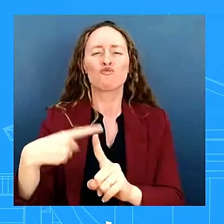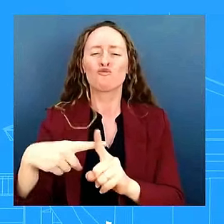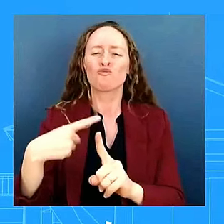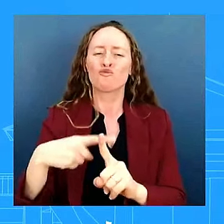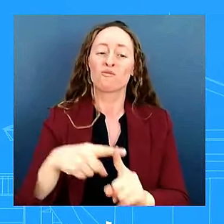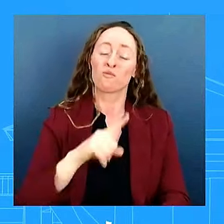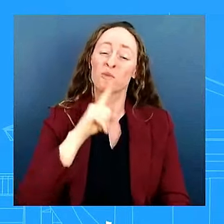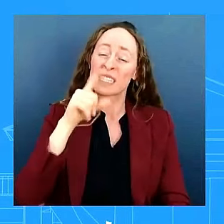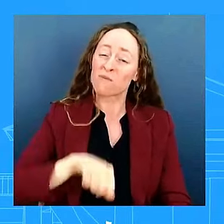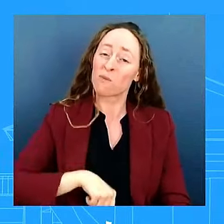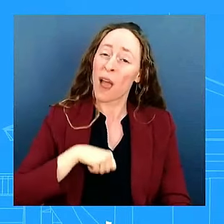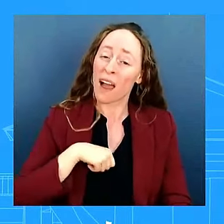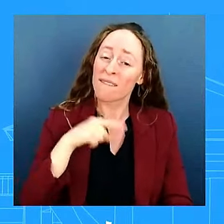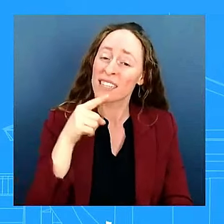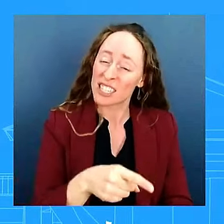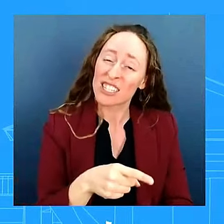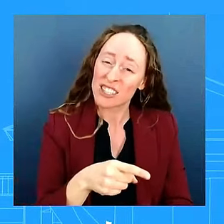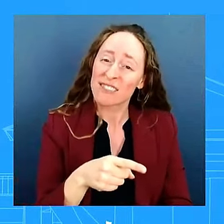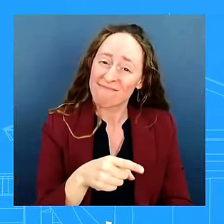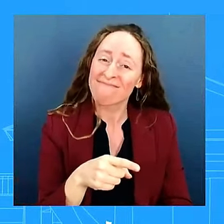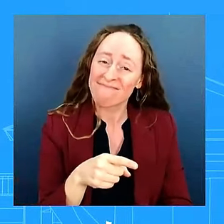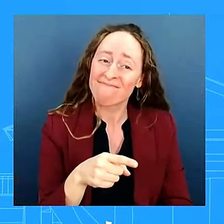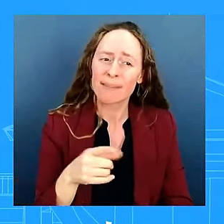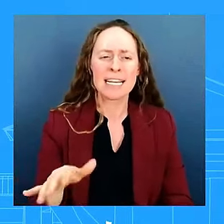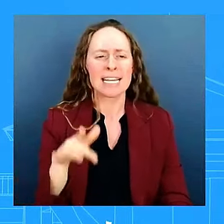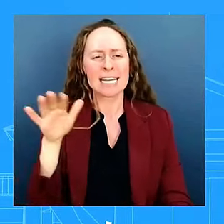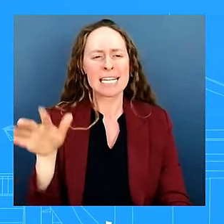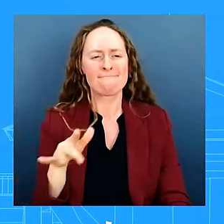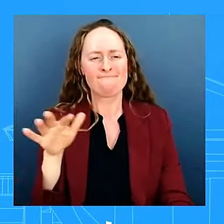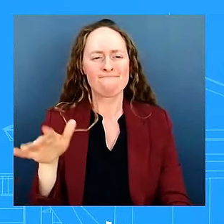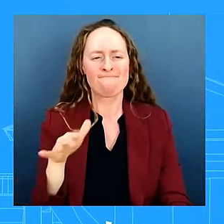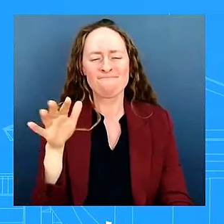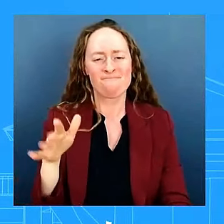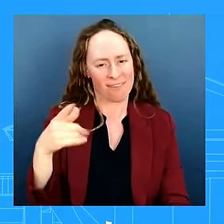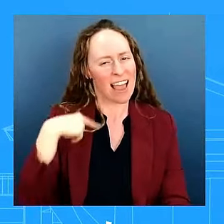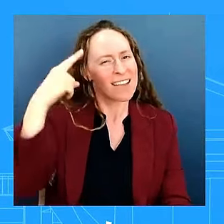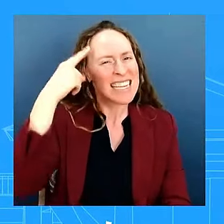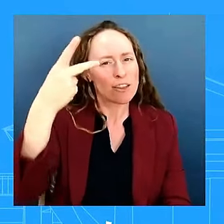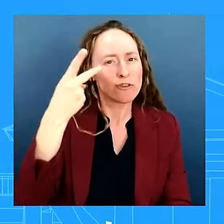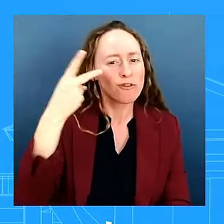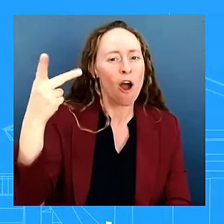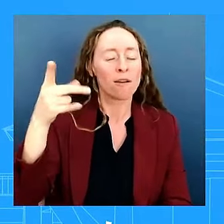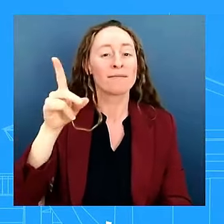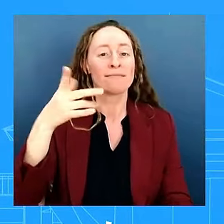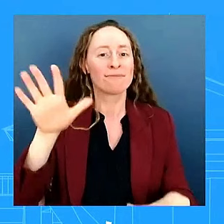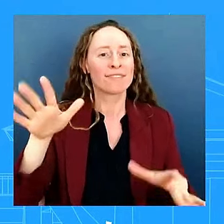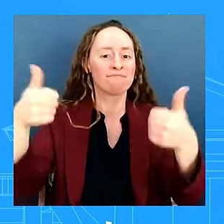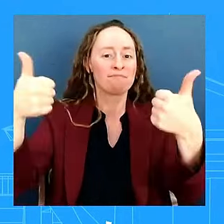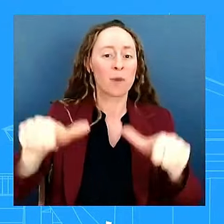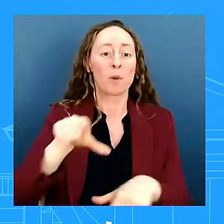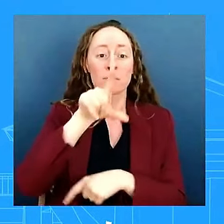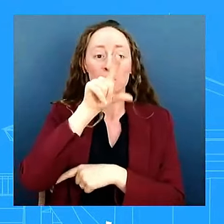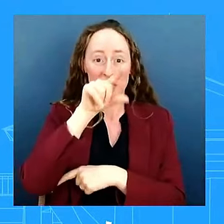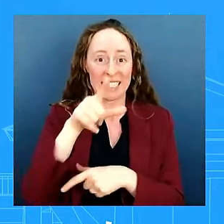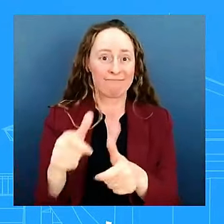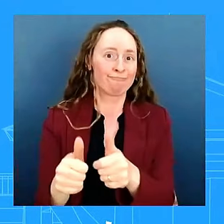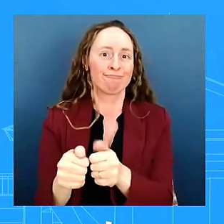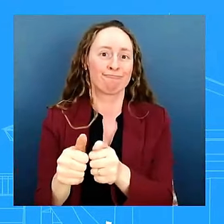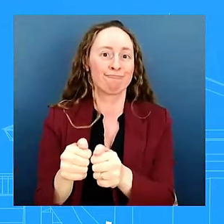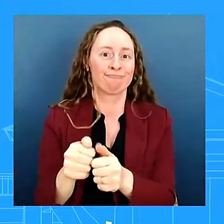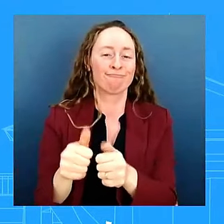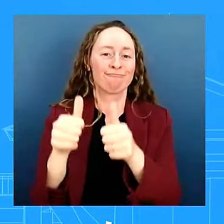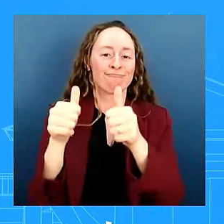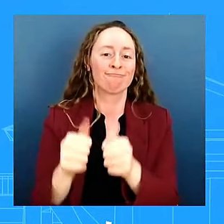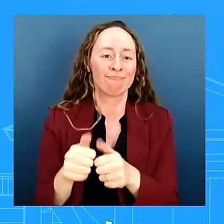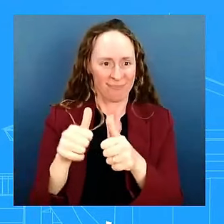uh you you saw his uh his tweet bless you um that he put out that his team put out that night and so he's